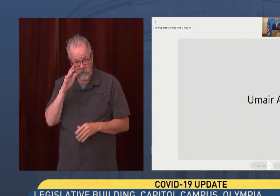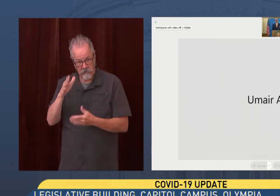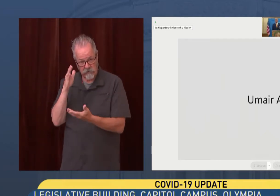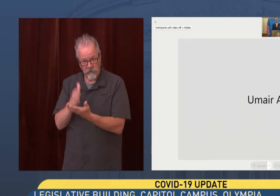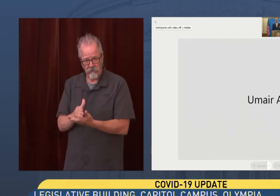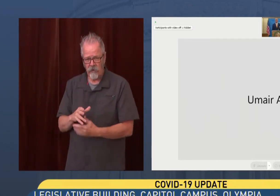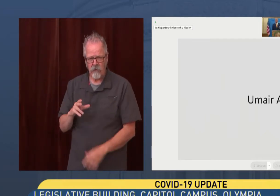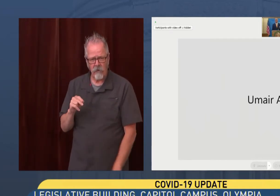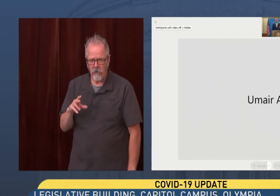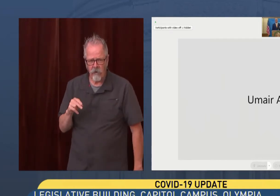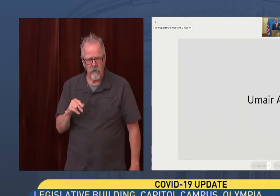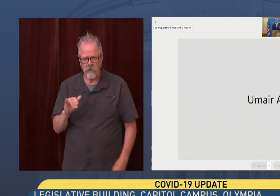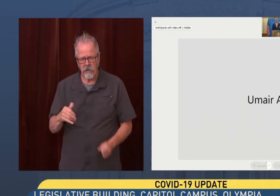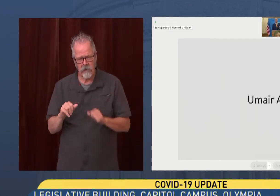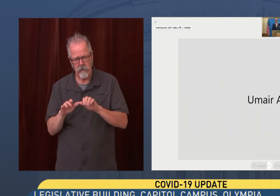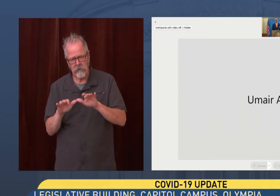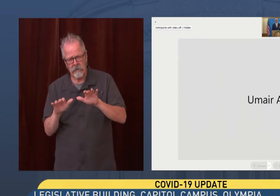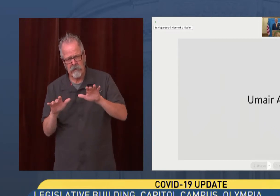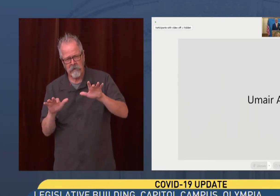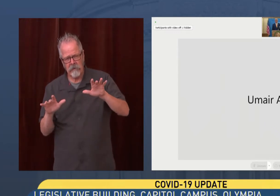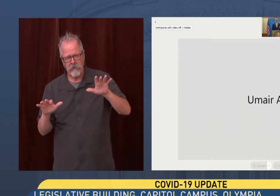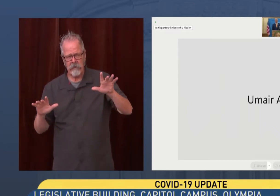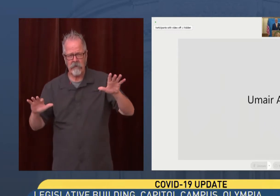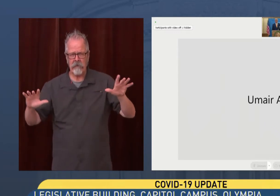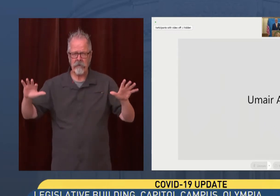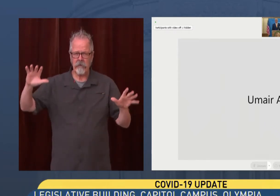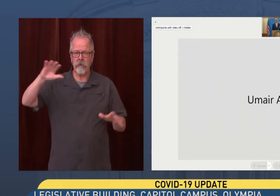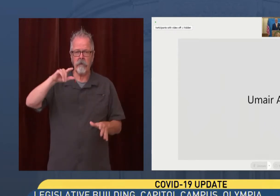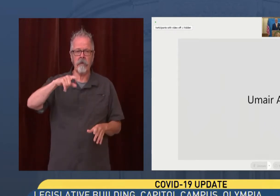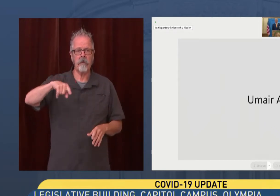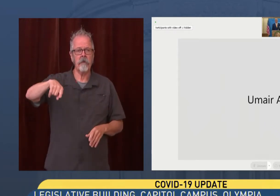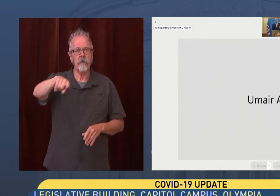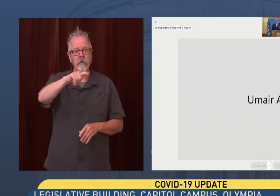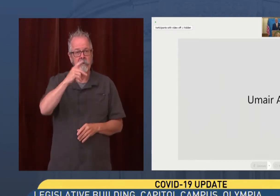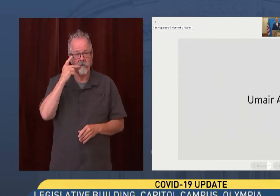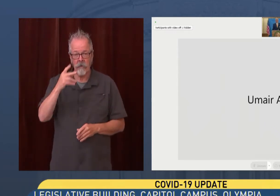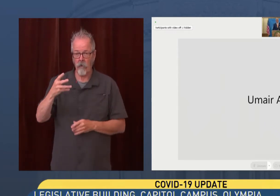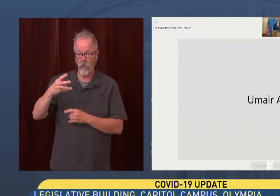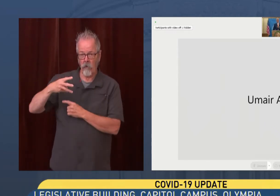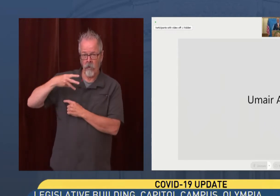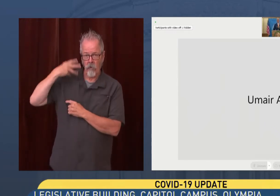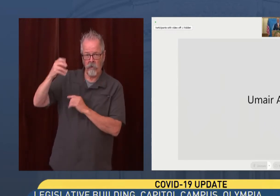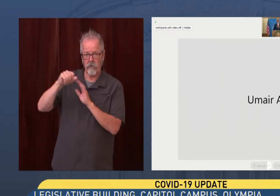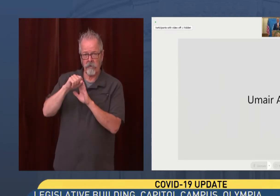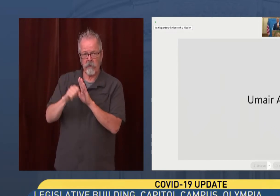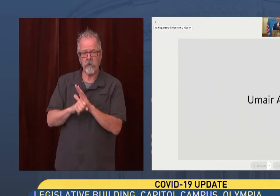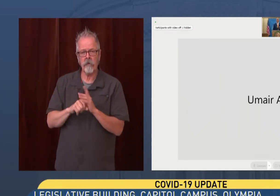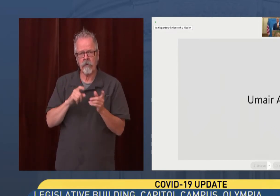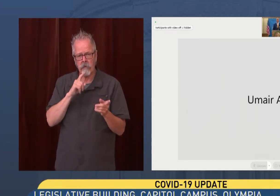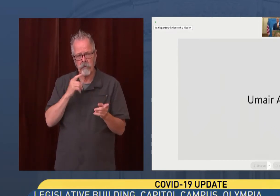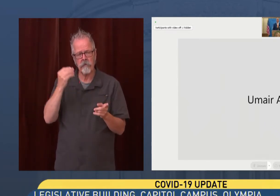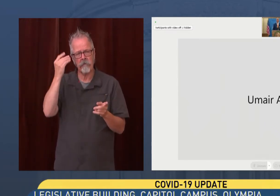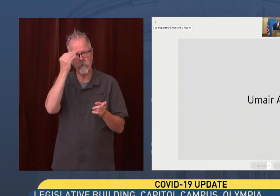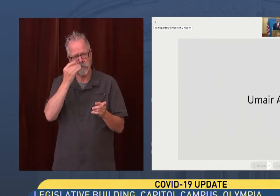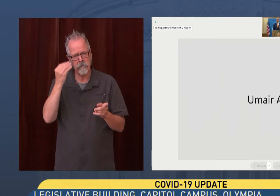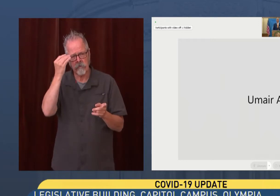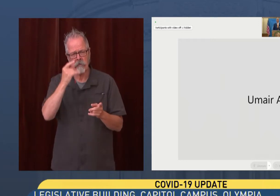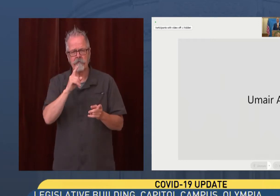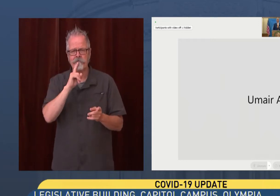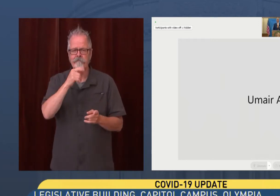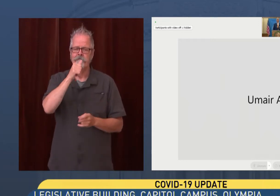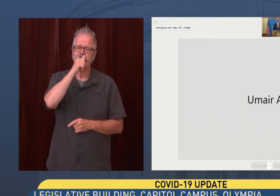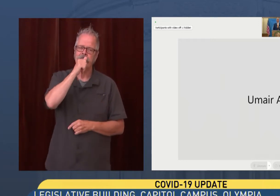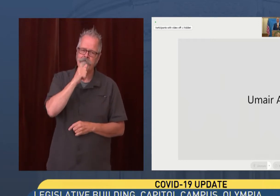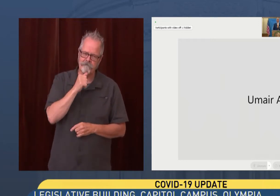do is make sure, as the governor said, that people across the state of Washington really consider wearing a mask in public spaces indoors,